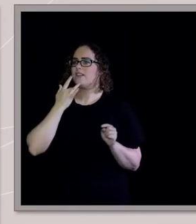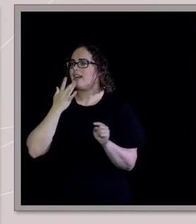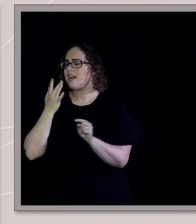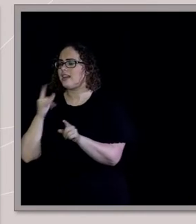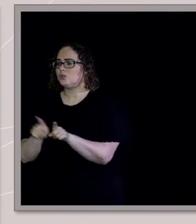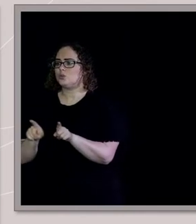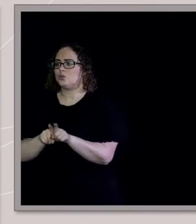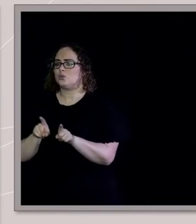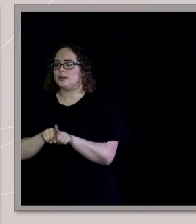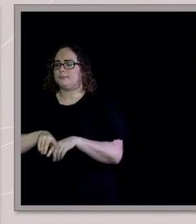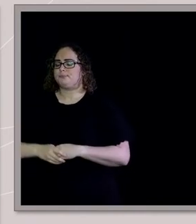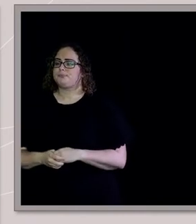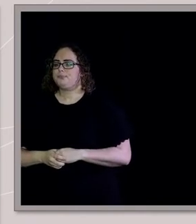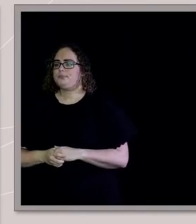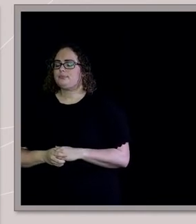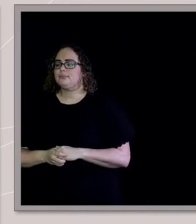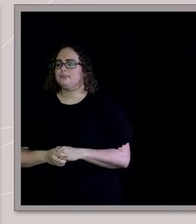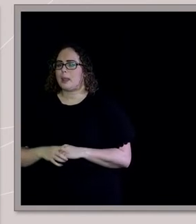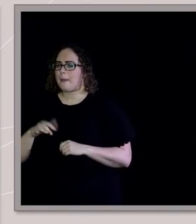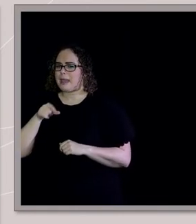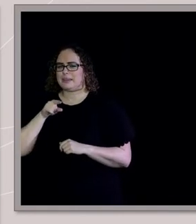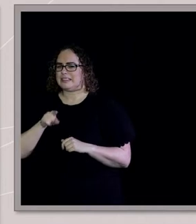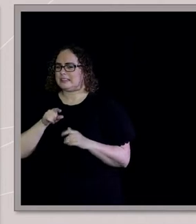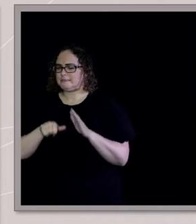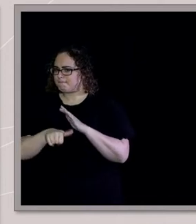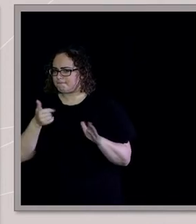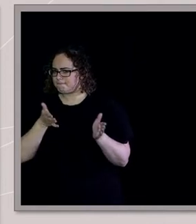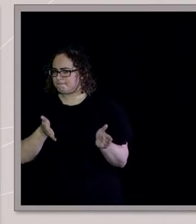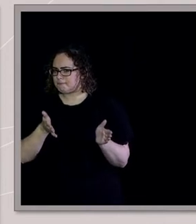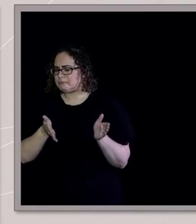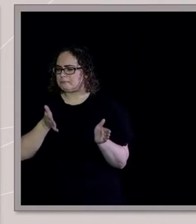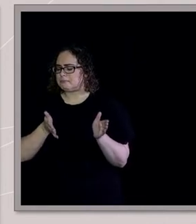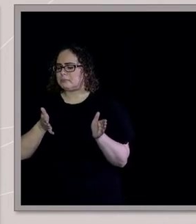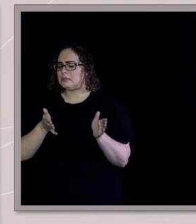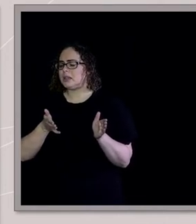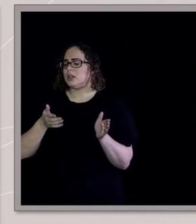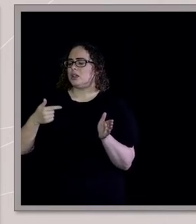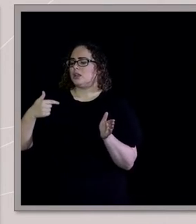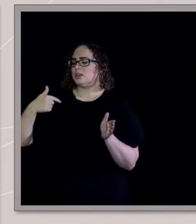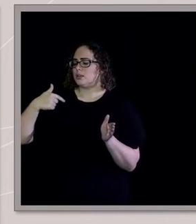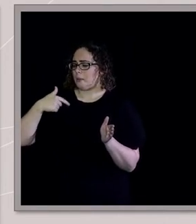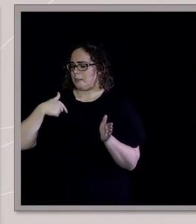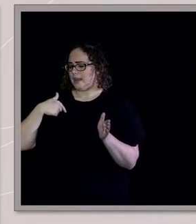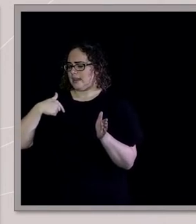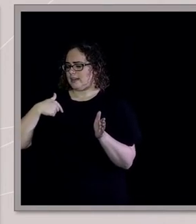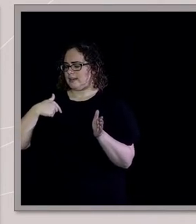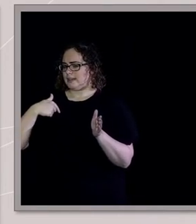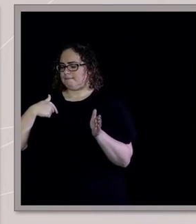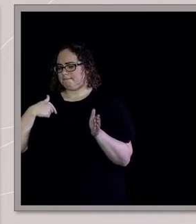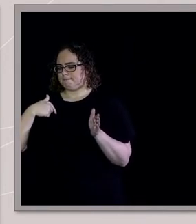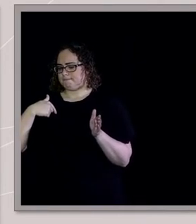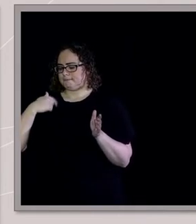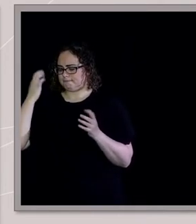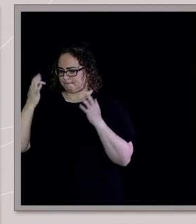a little bit. And my mind really settled on whether I was truly speaking in tongues or not. And